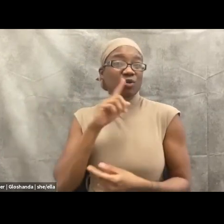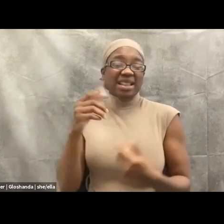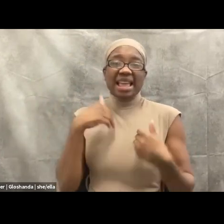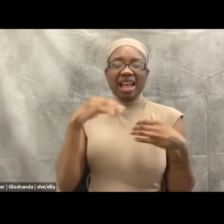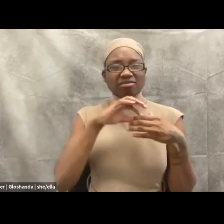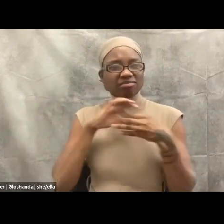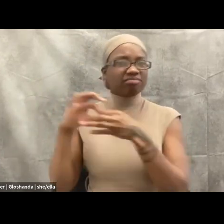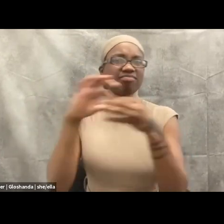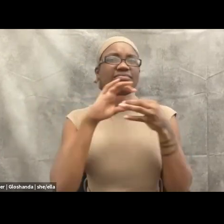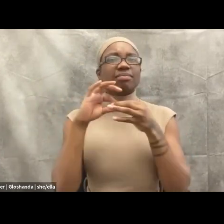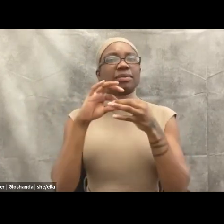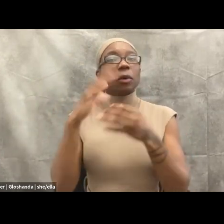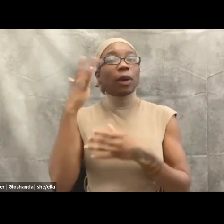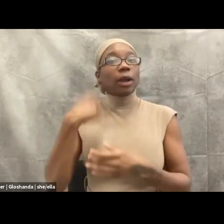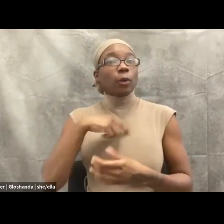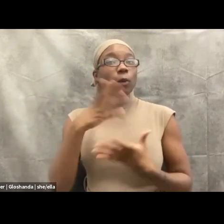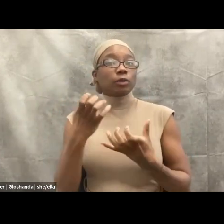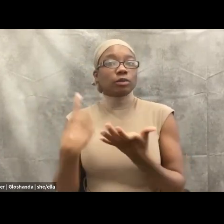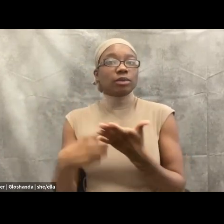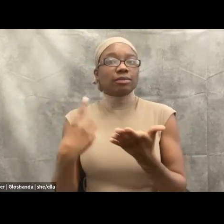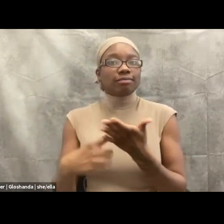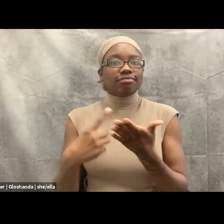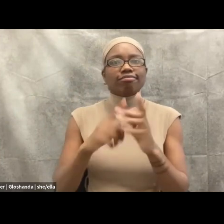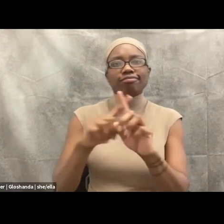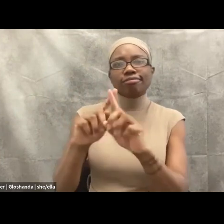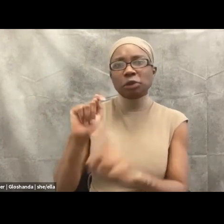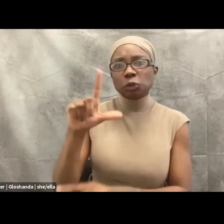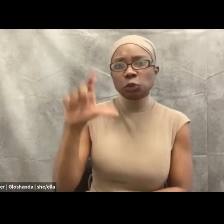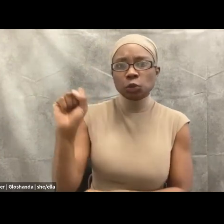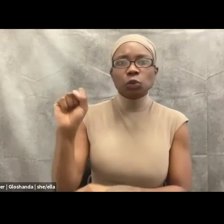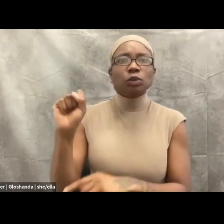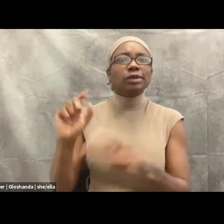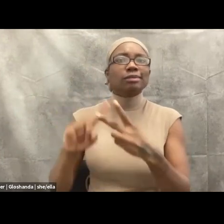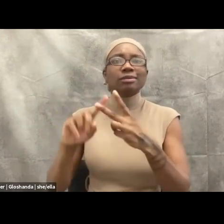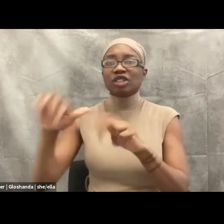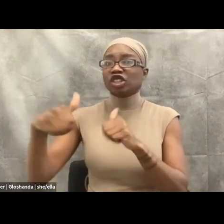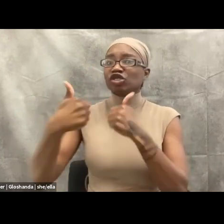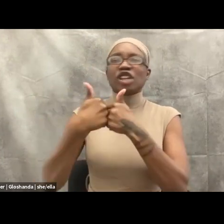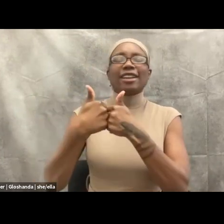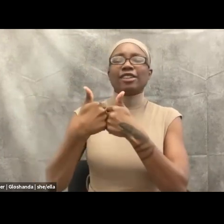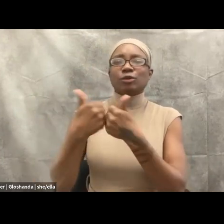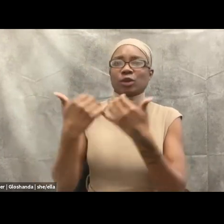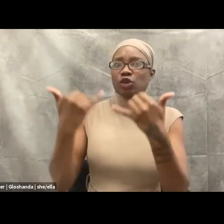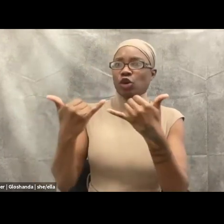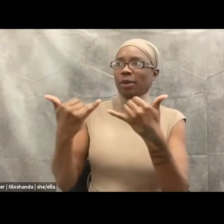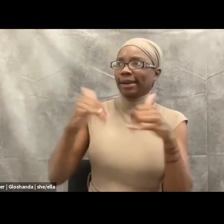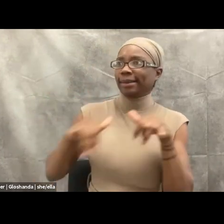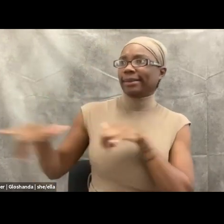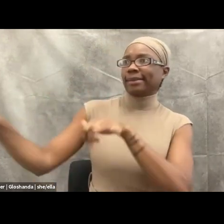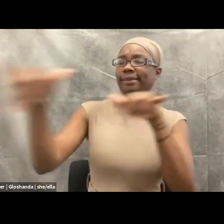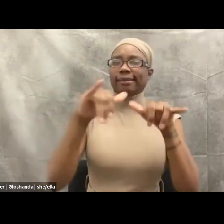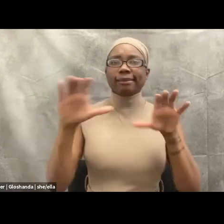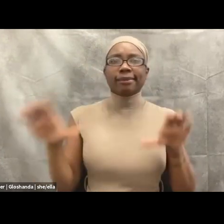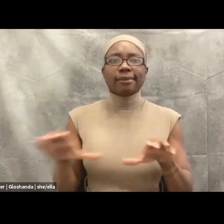activists, or advocates. Our guests will share their approaches to creating a liberated practice. Now, in order to lay the